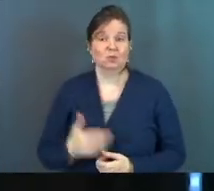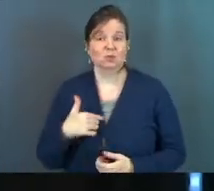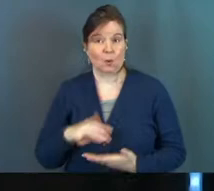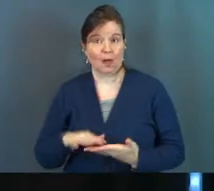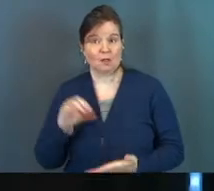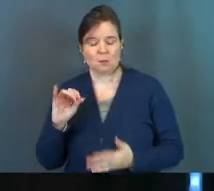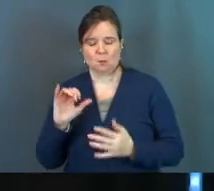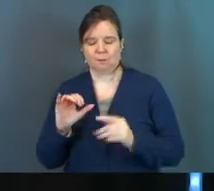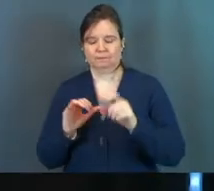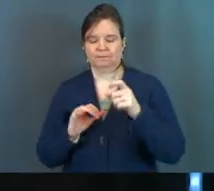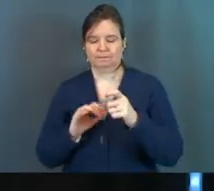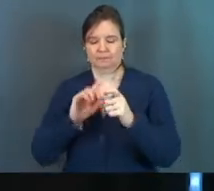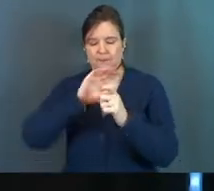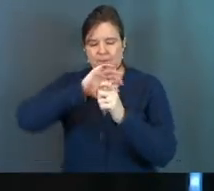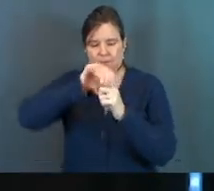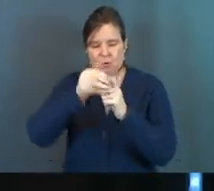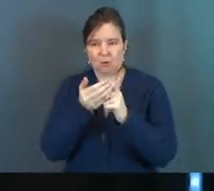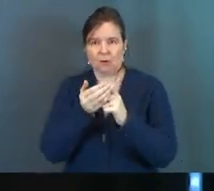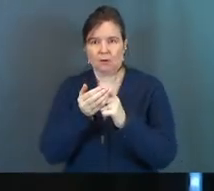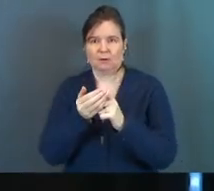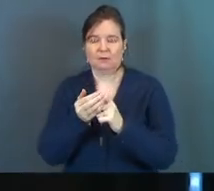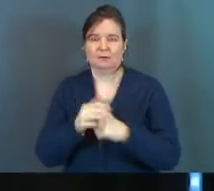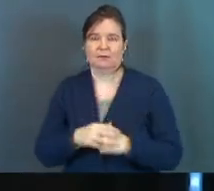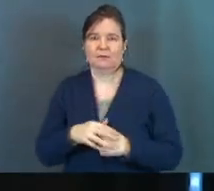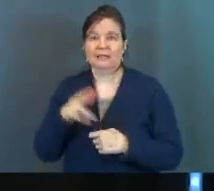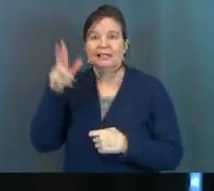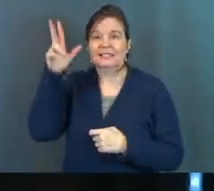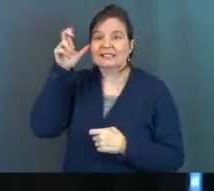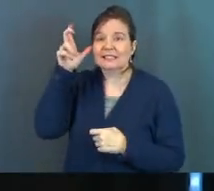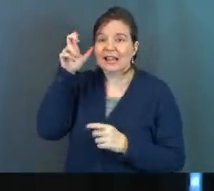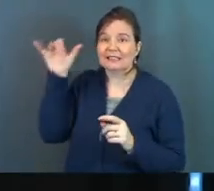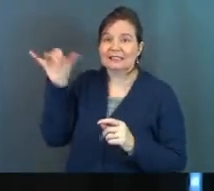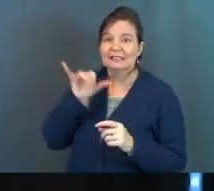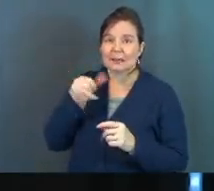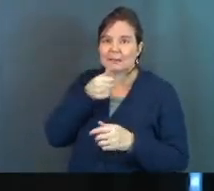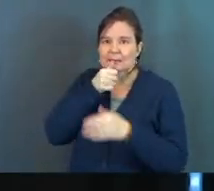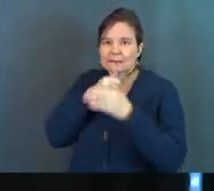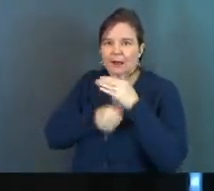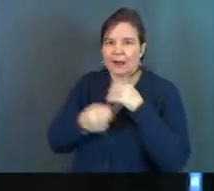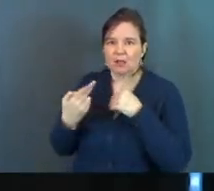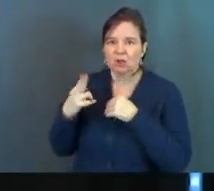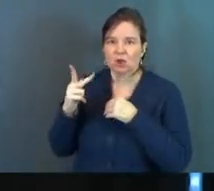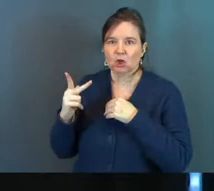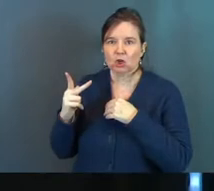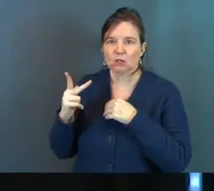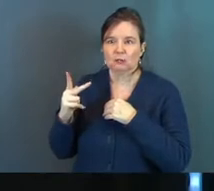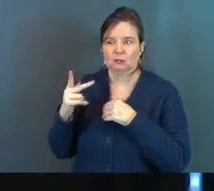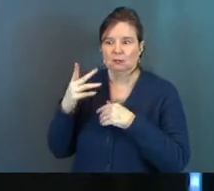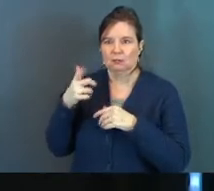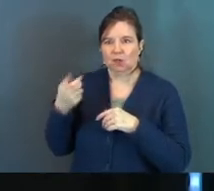So I learned Satan's hiding the hook because that thing's going to bite.